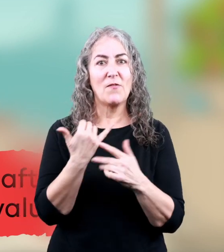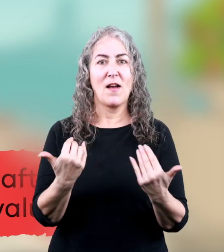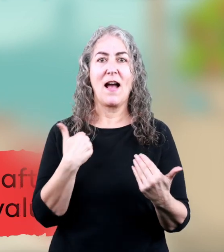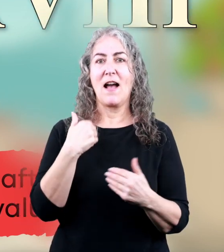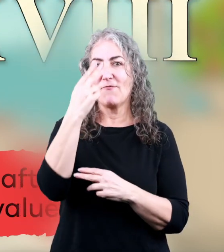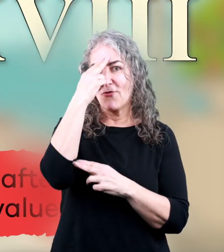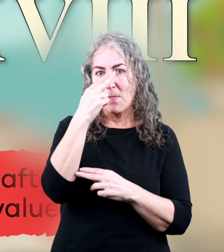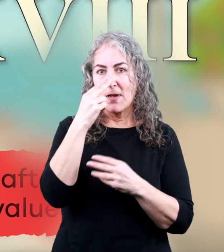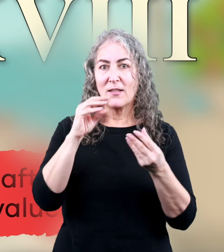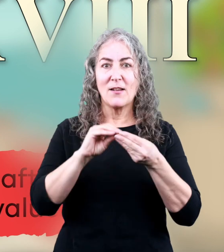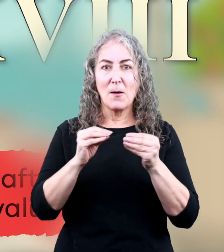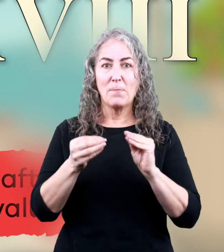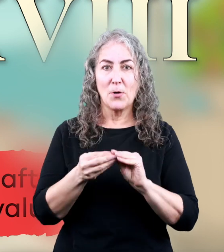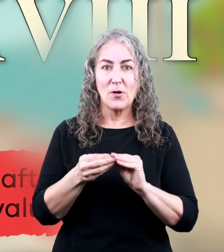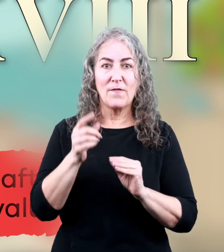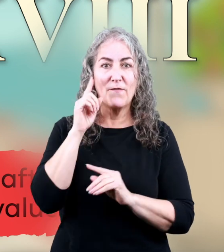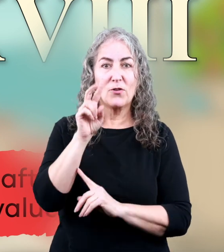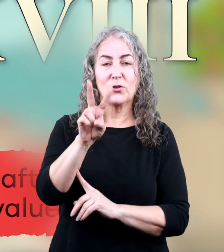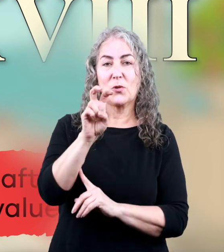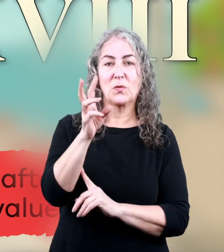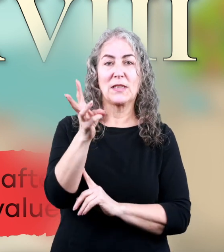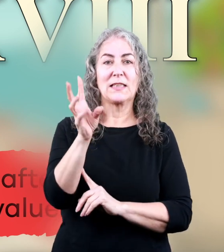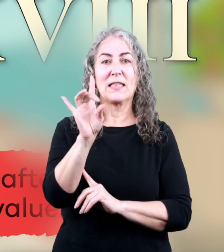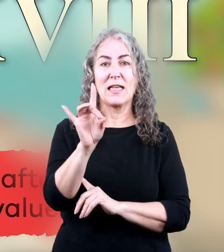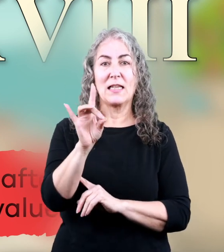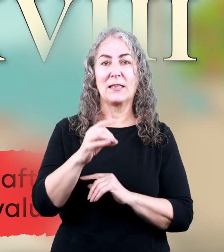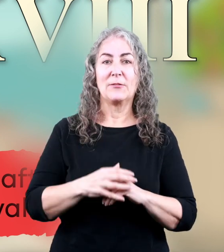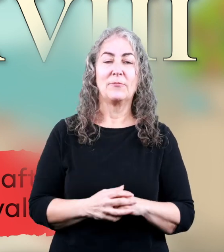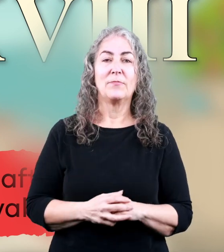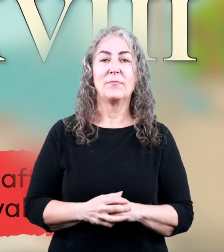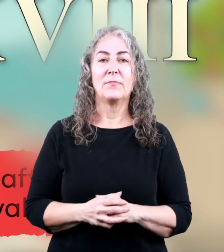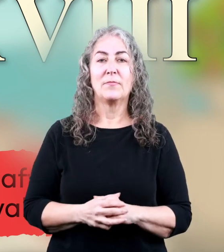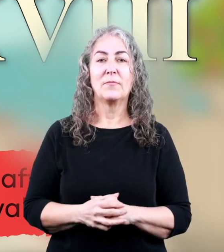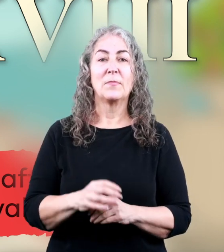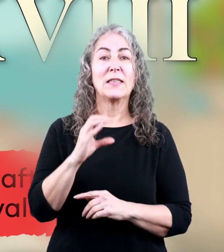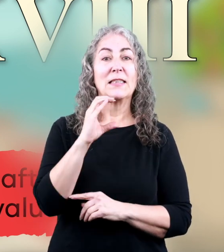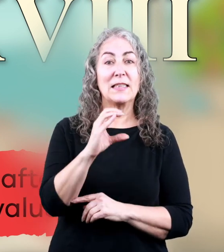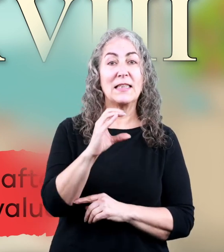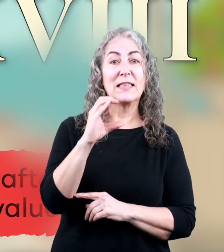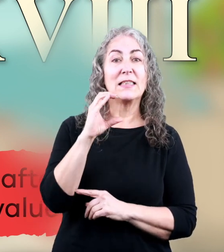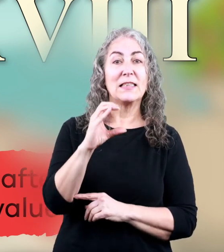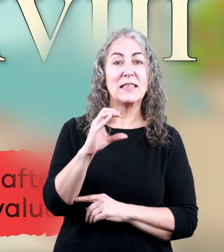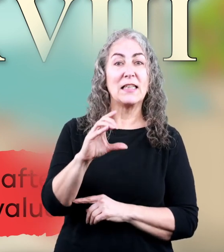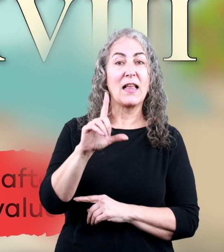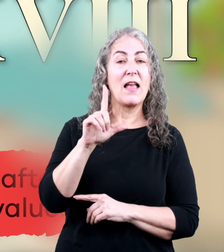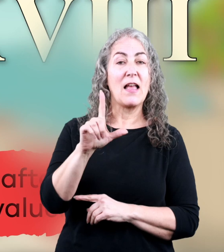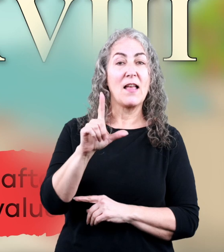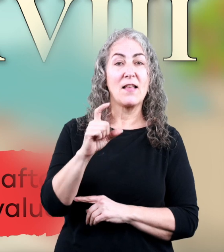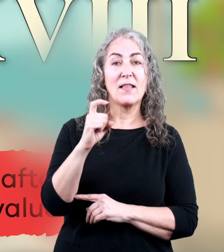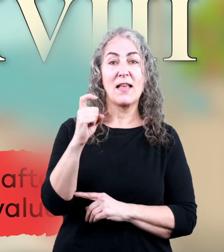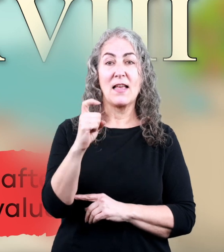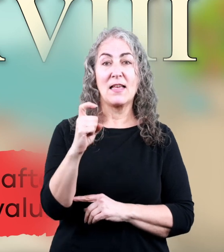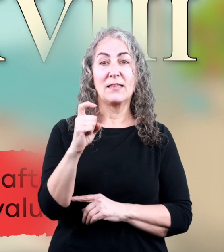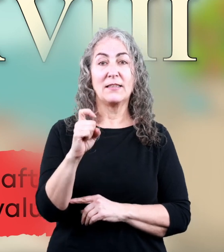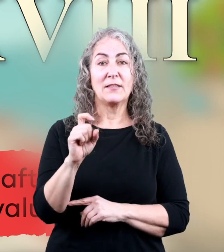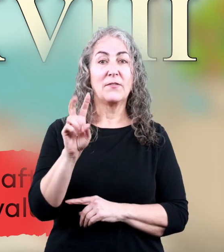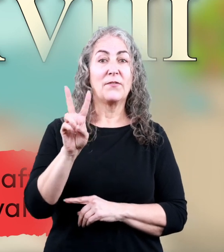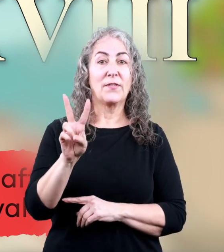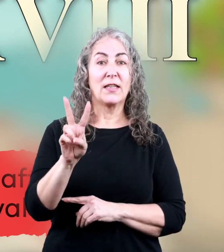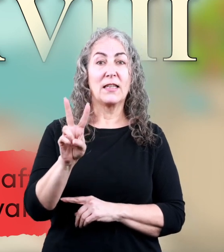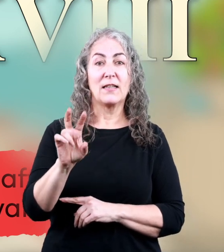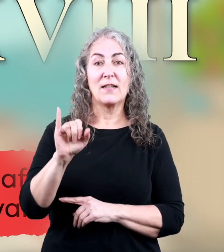out, and we have the Roman numeral for 268, which is c,